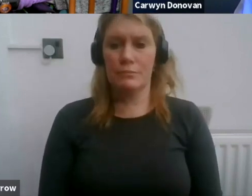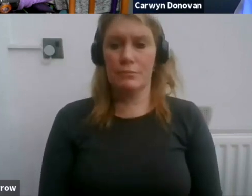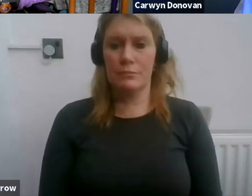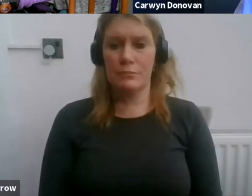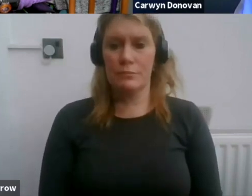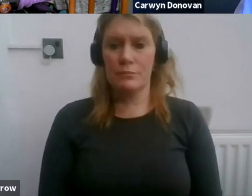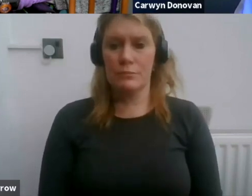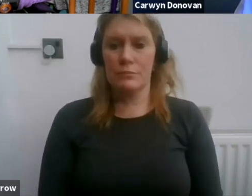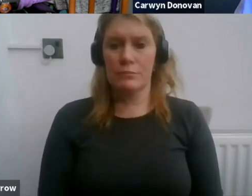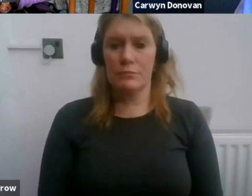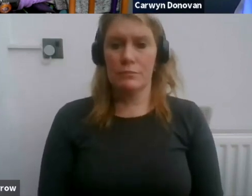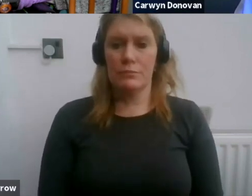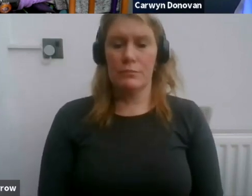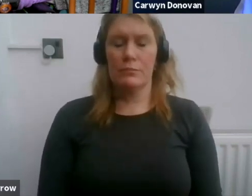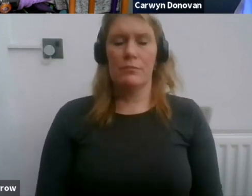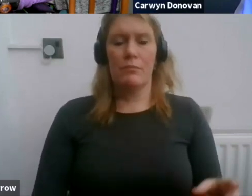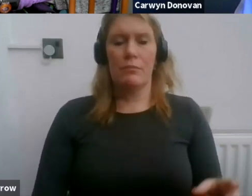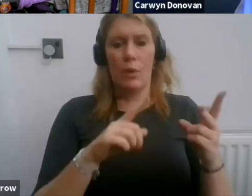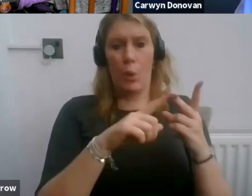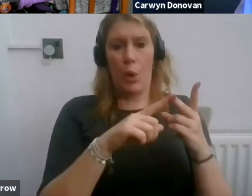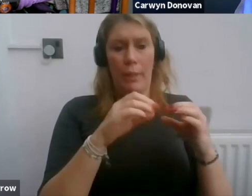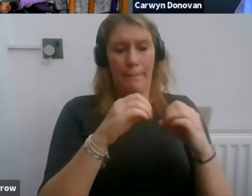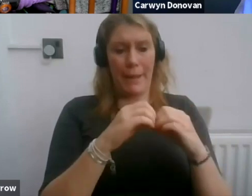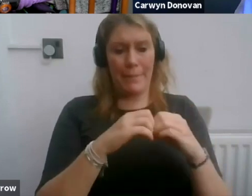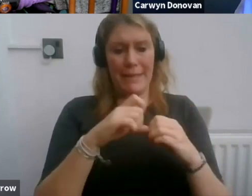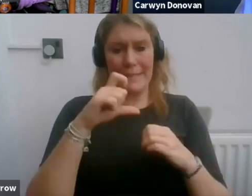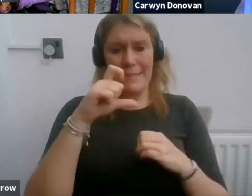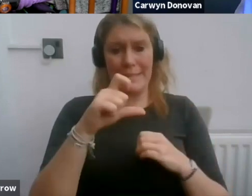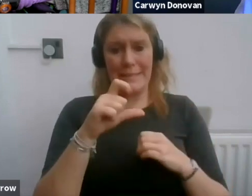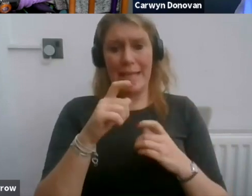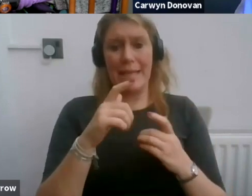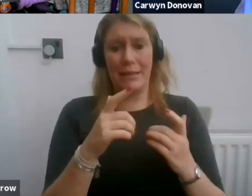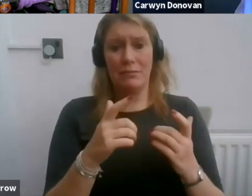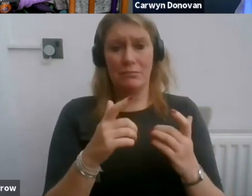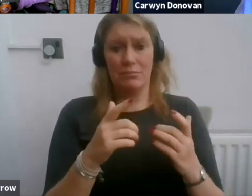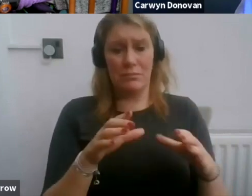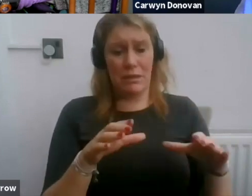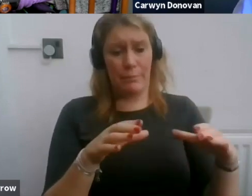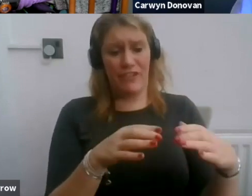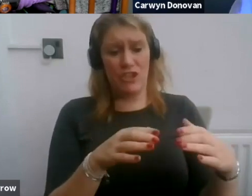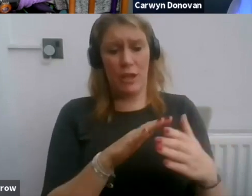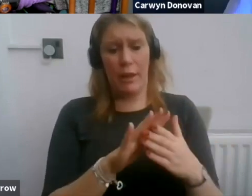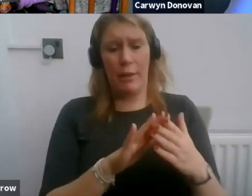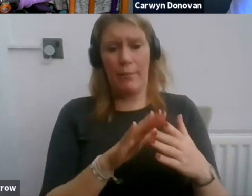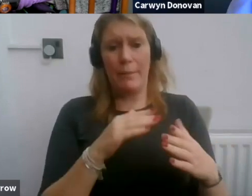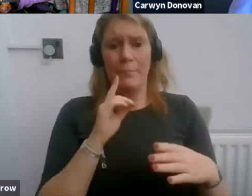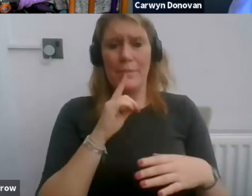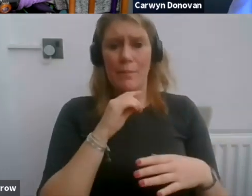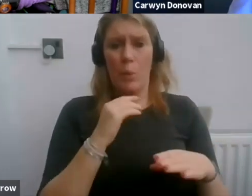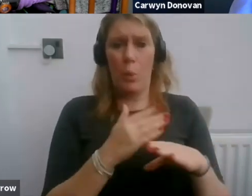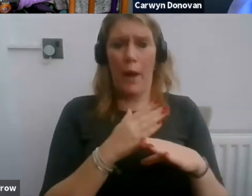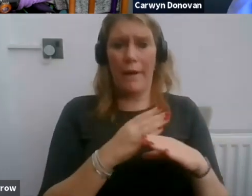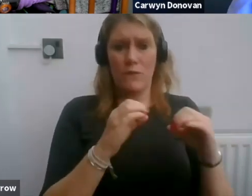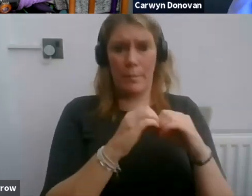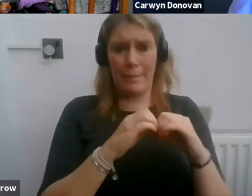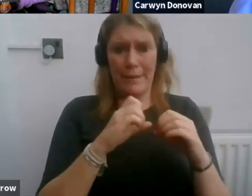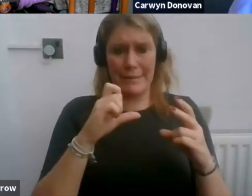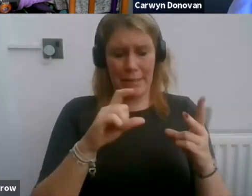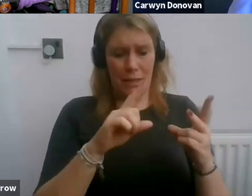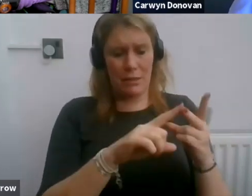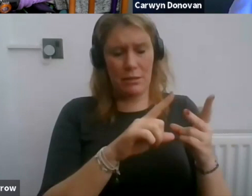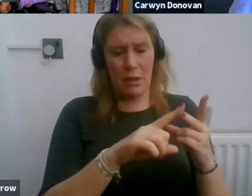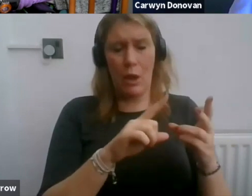We've got the BBC division, those working for British Broadcasting Corporation. We've got